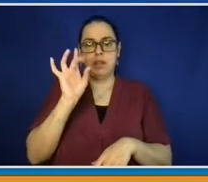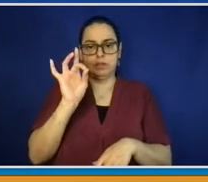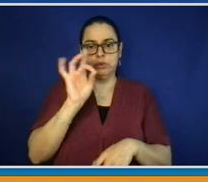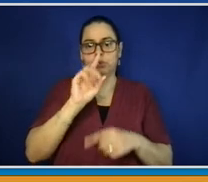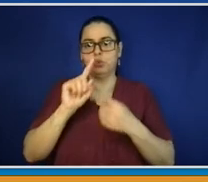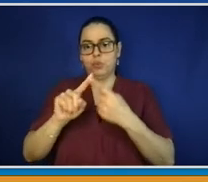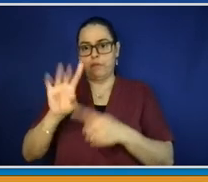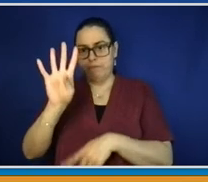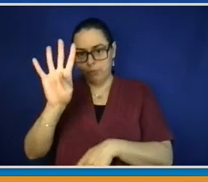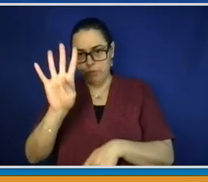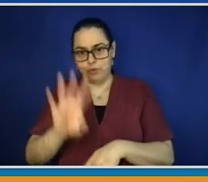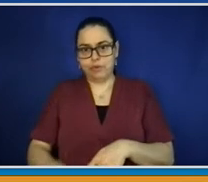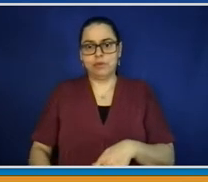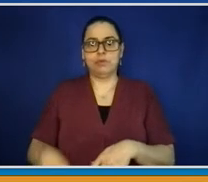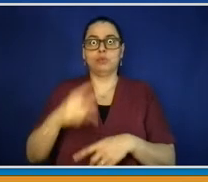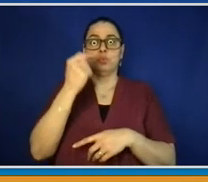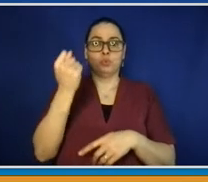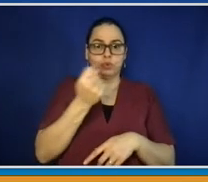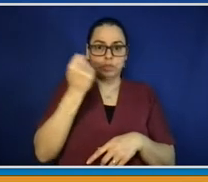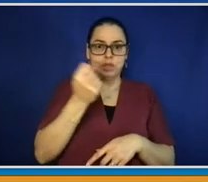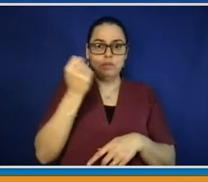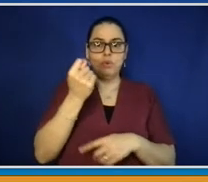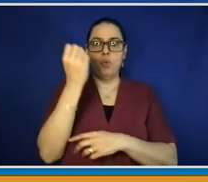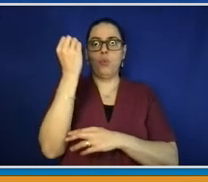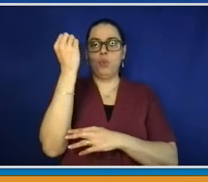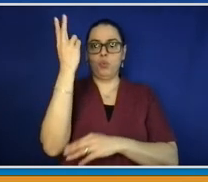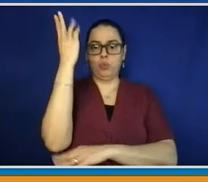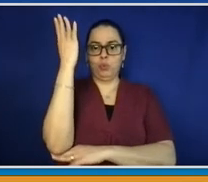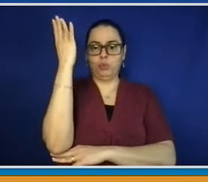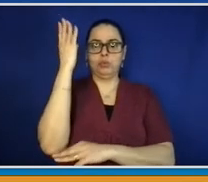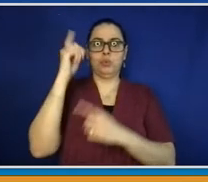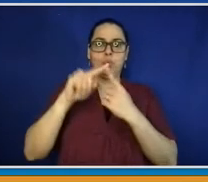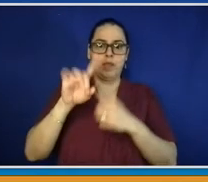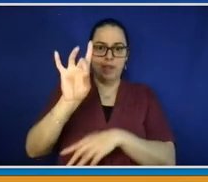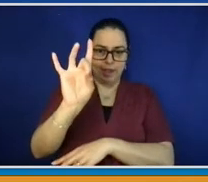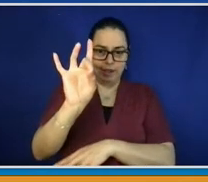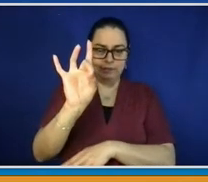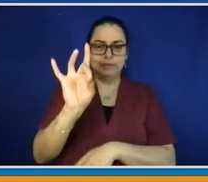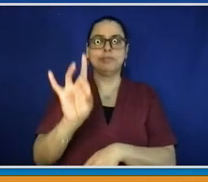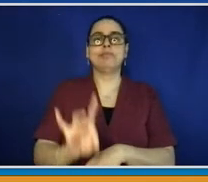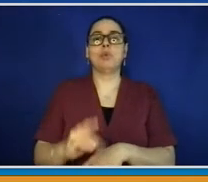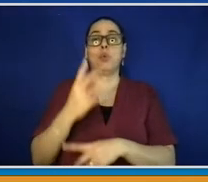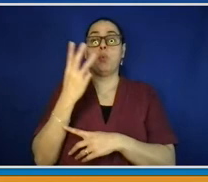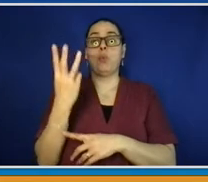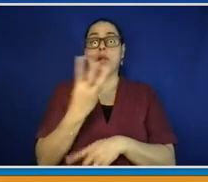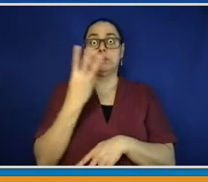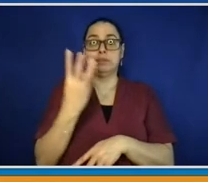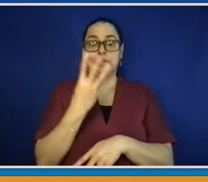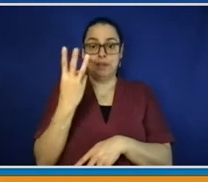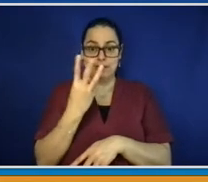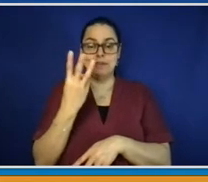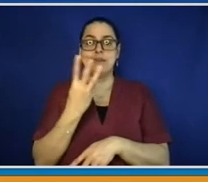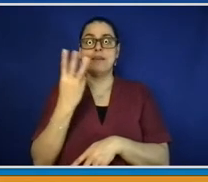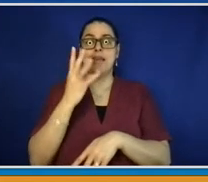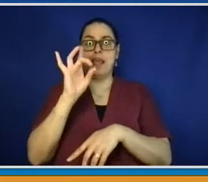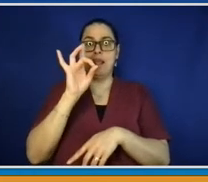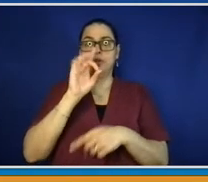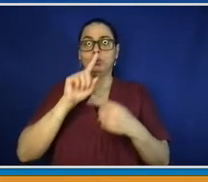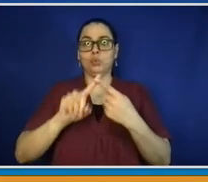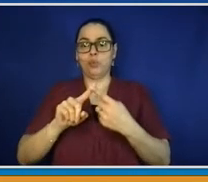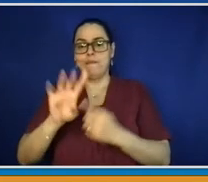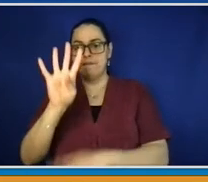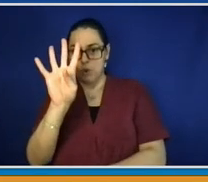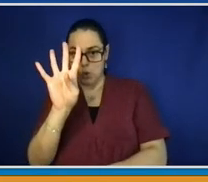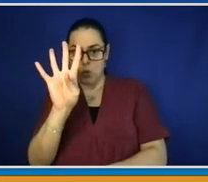City could go up to midnight, but that's only on the last day. On Wednesday, we're going to go back to 8 to 4. Thursday, noon to 8, and